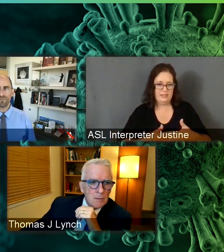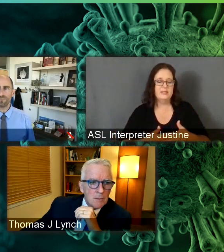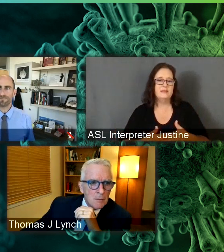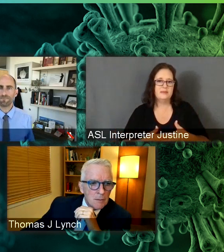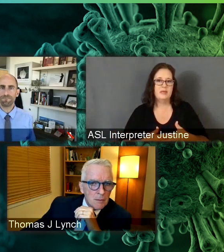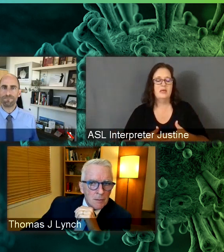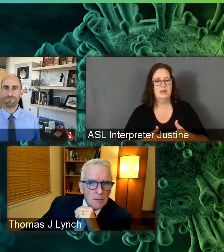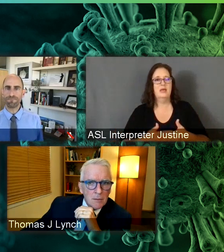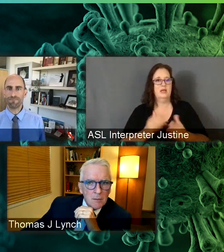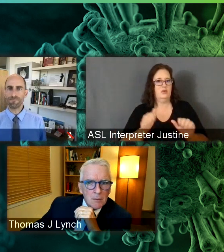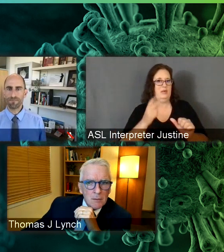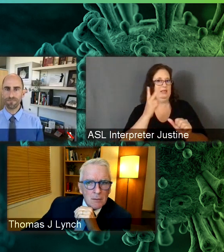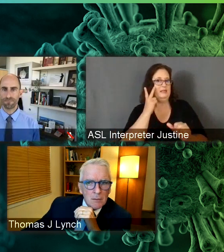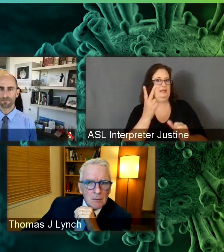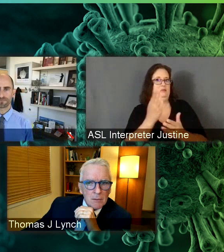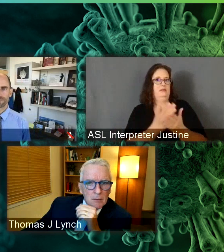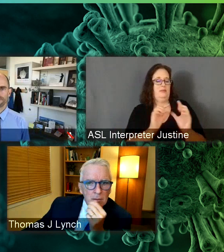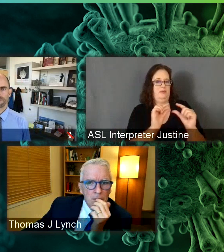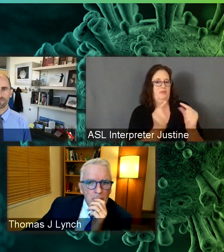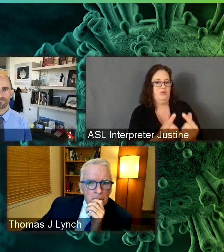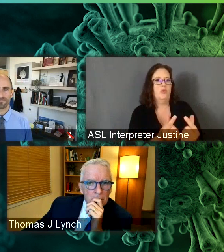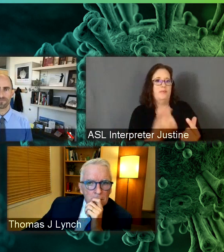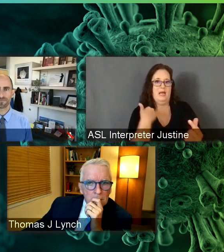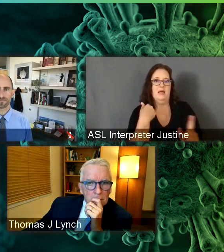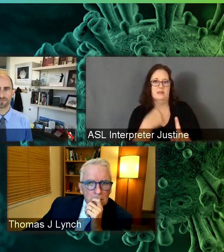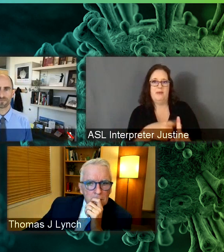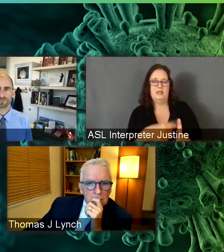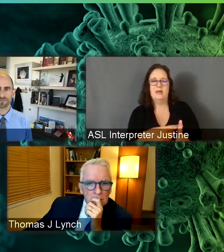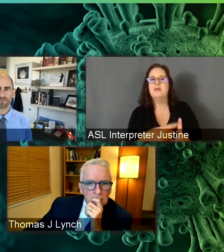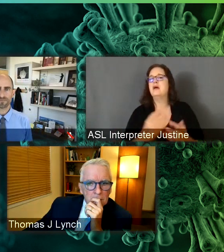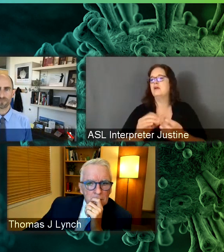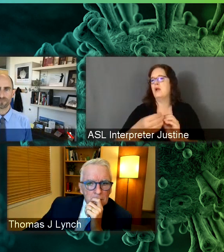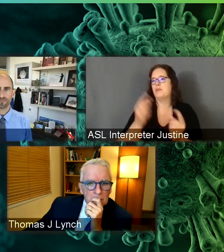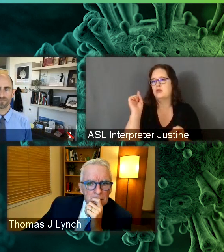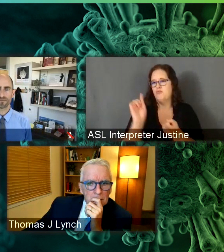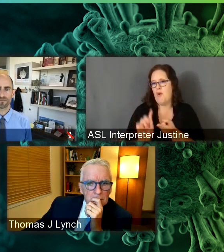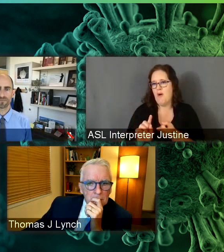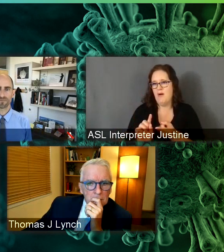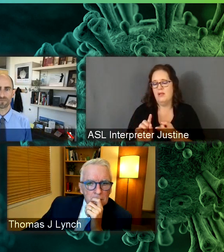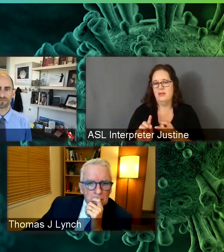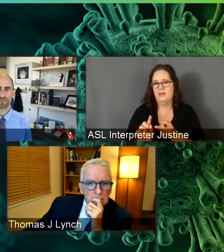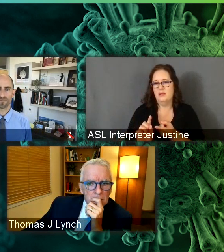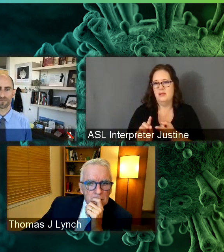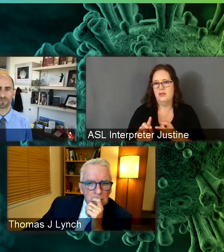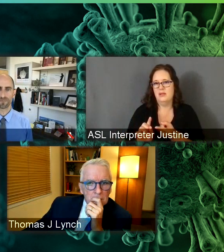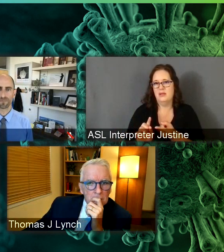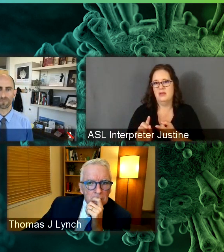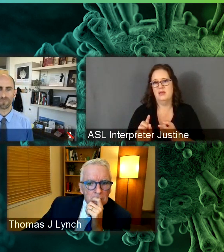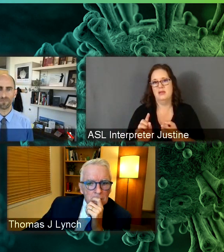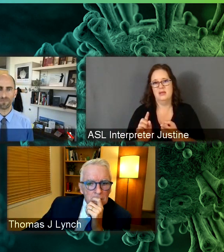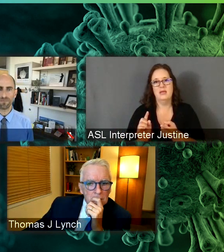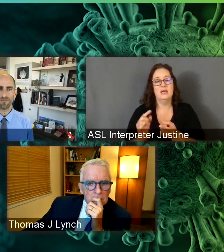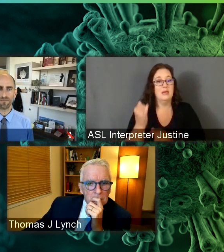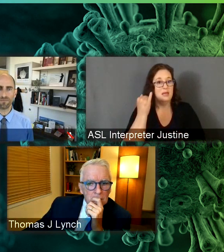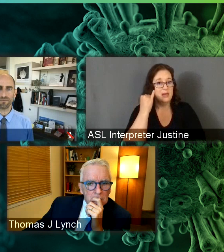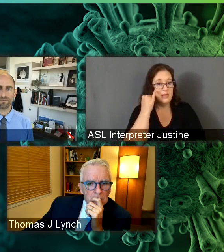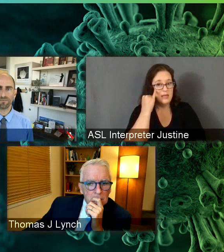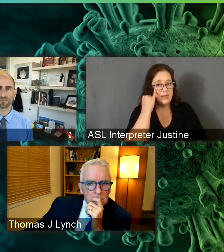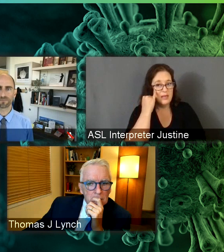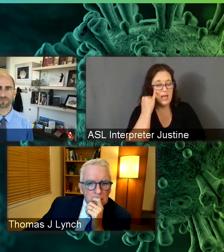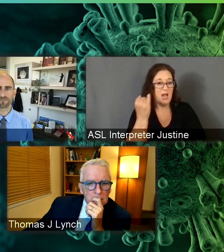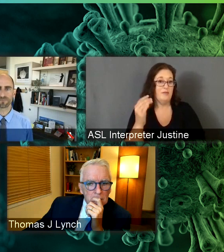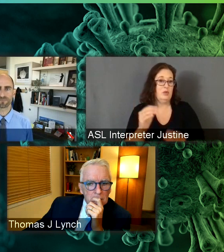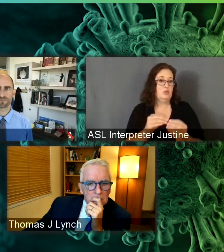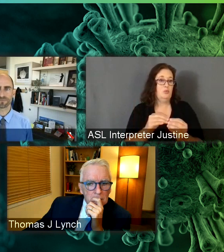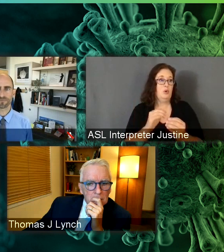positive. I think there, because the numbers are pretty small, it's hard to say definitely if they've had more severe disease. There